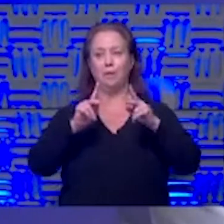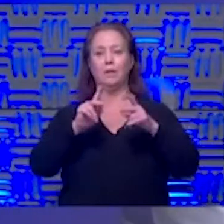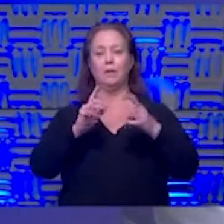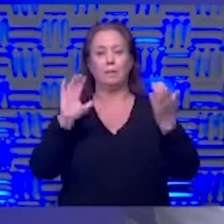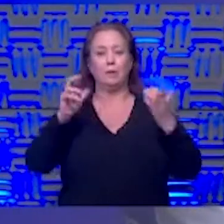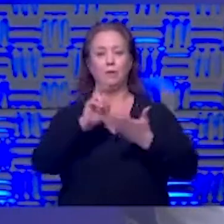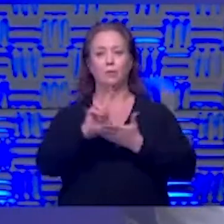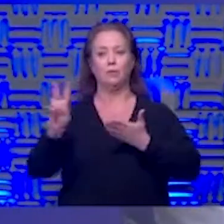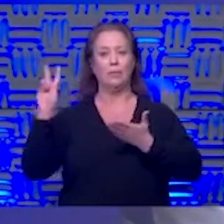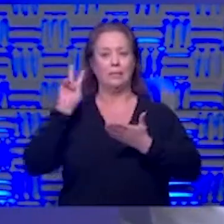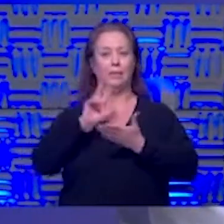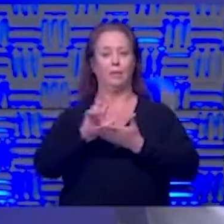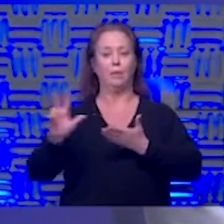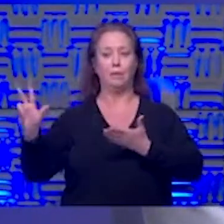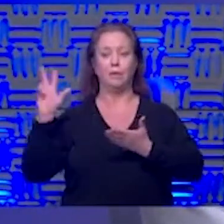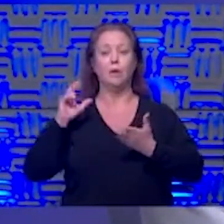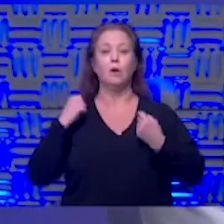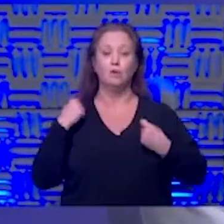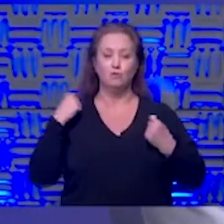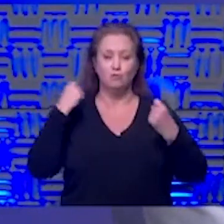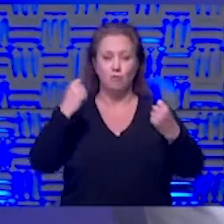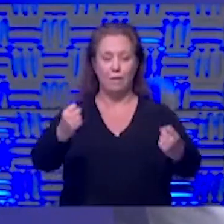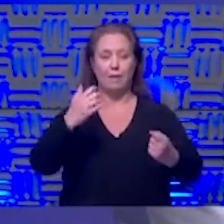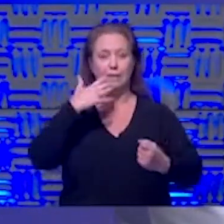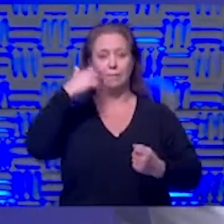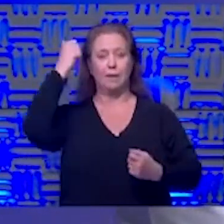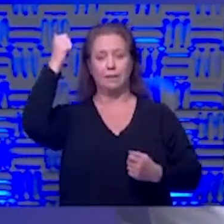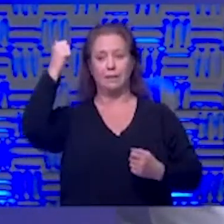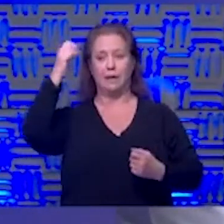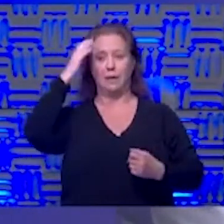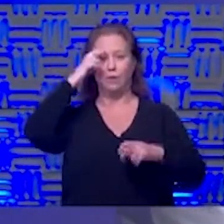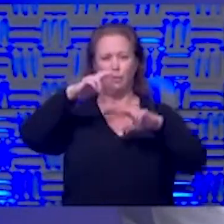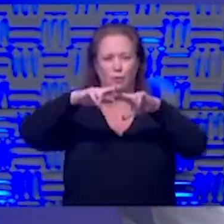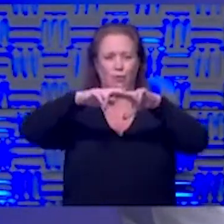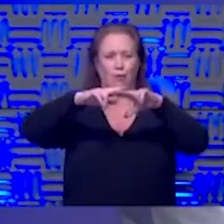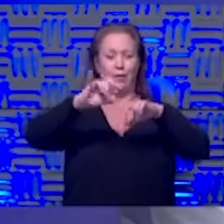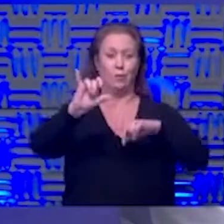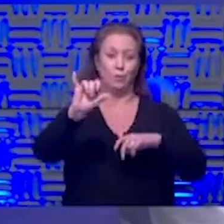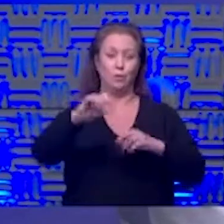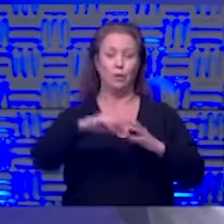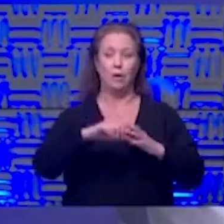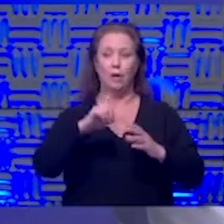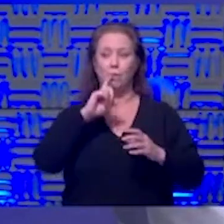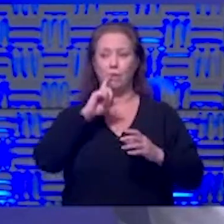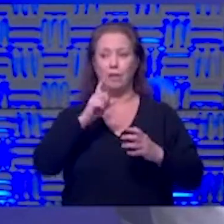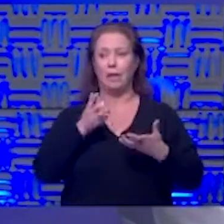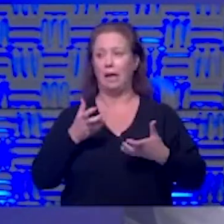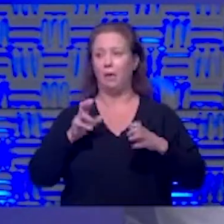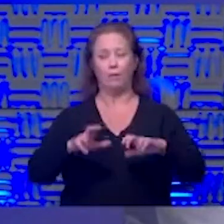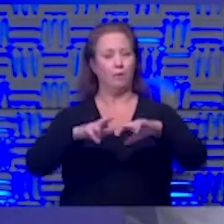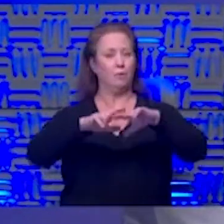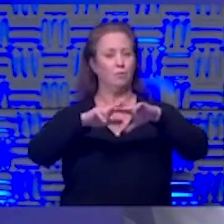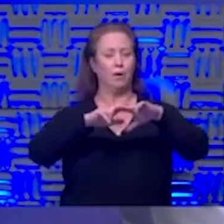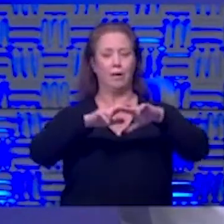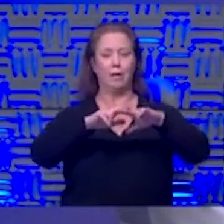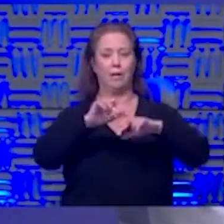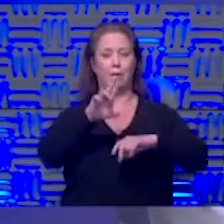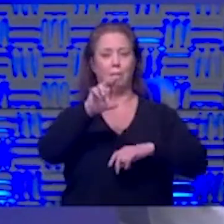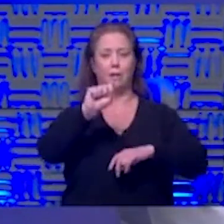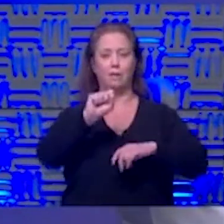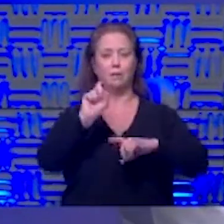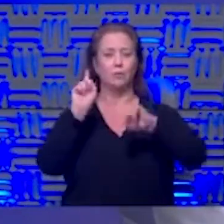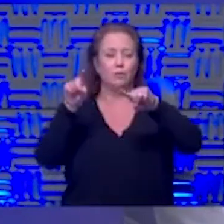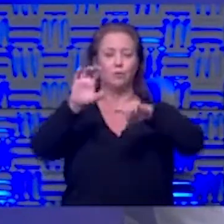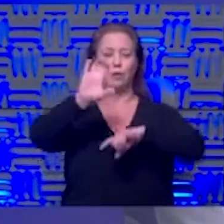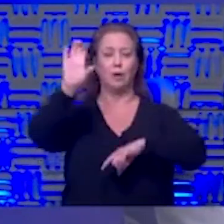or three weeks ago with travel so driving is best you know i know there's a train i would be really not wanting to go on the train or the bus up to